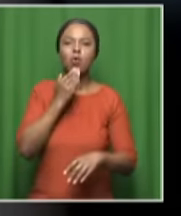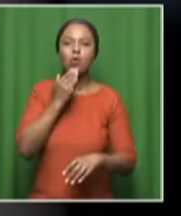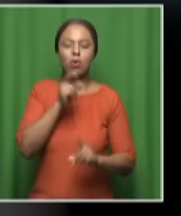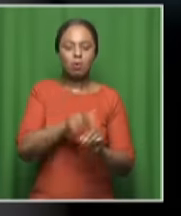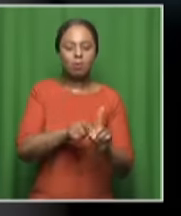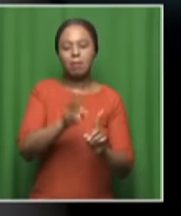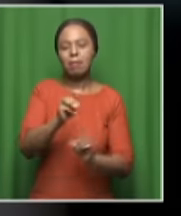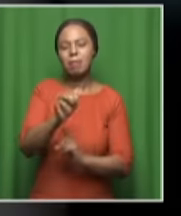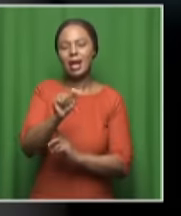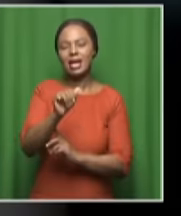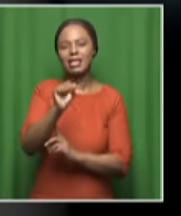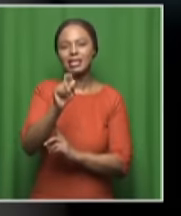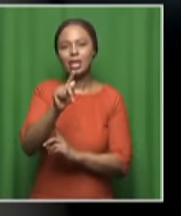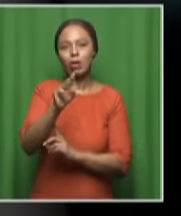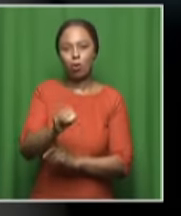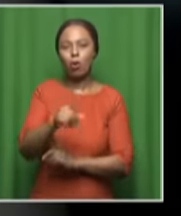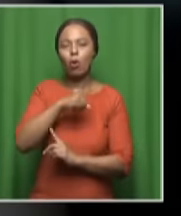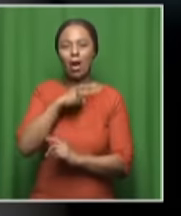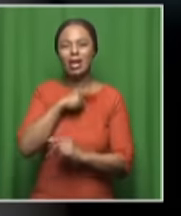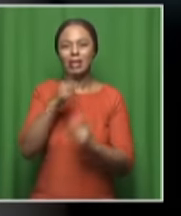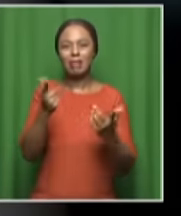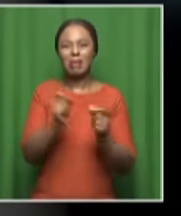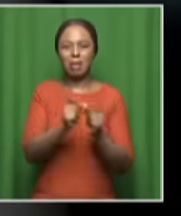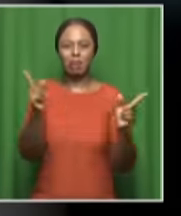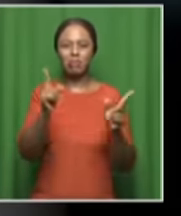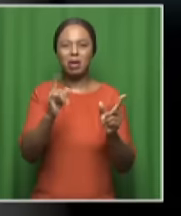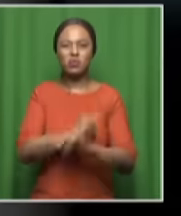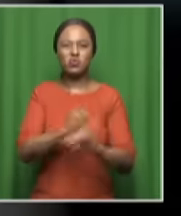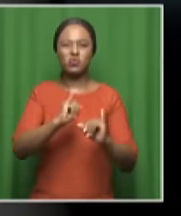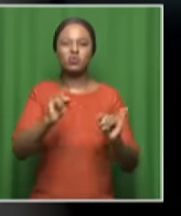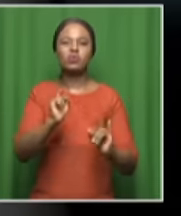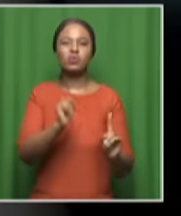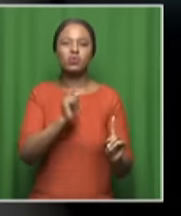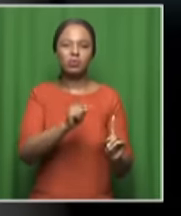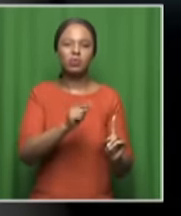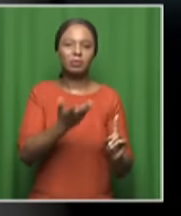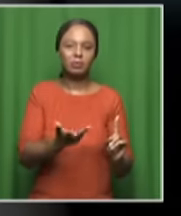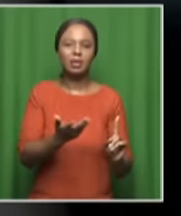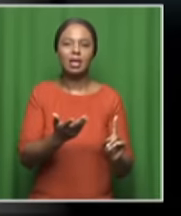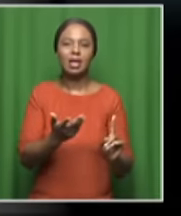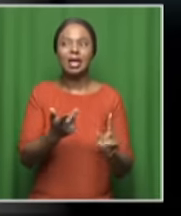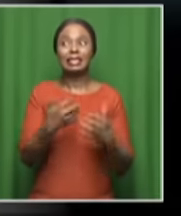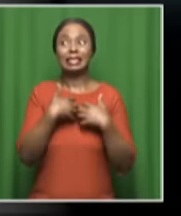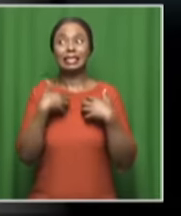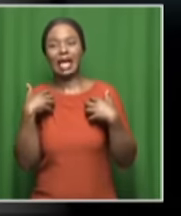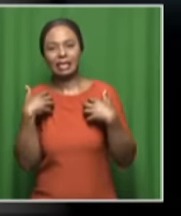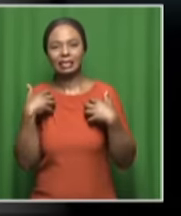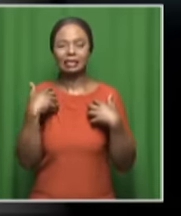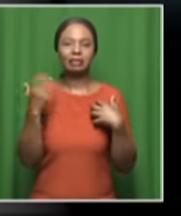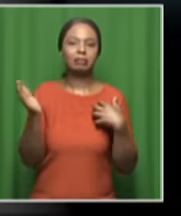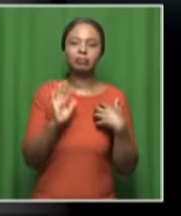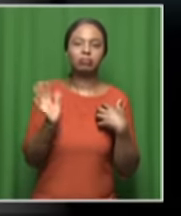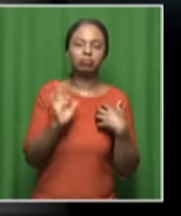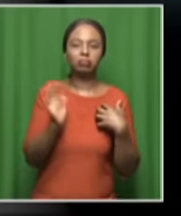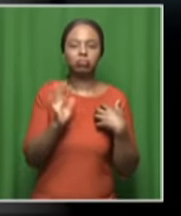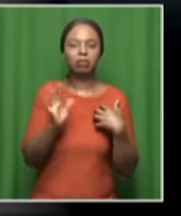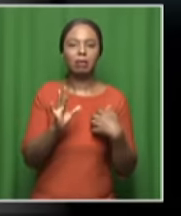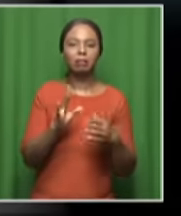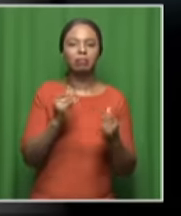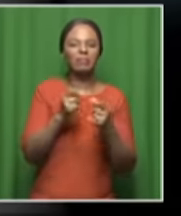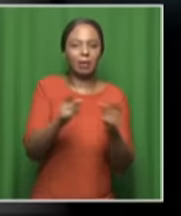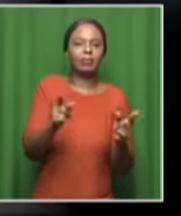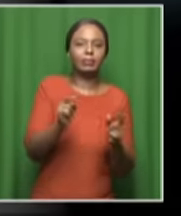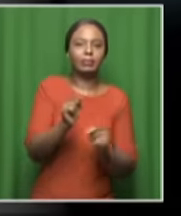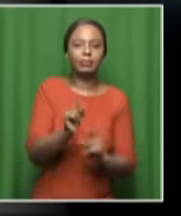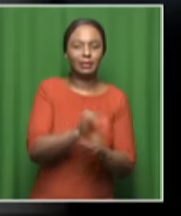muscle injury, you know. So no real, you know, stressful injuries when it comes to that. So I think it's going to be